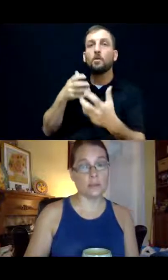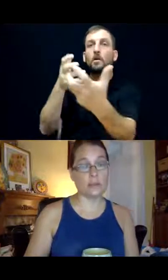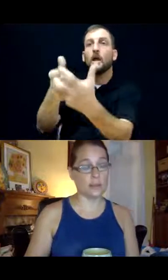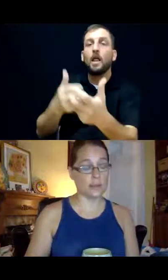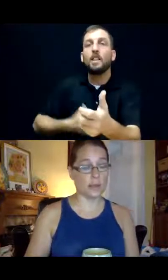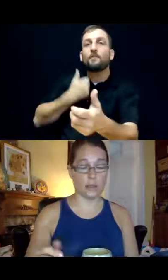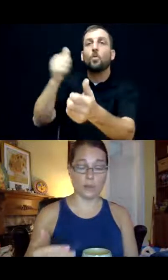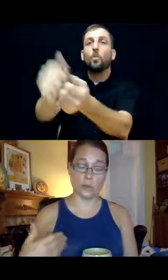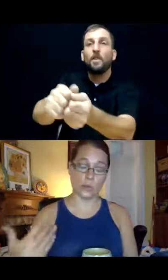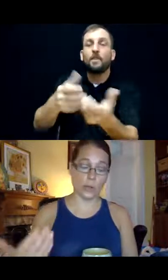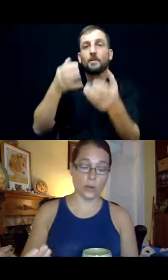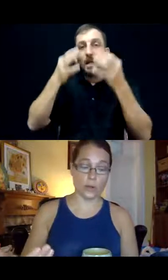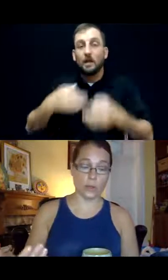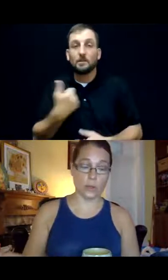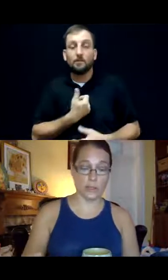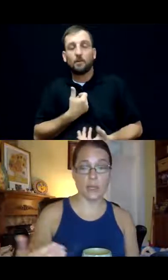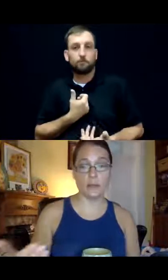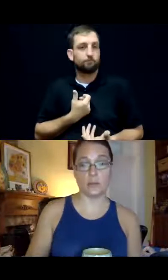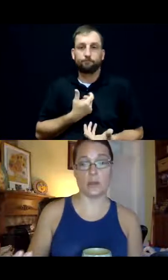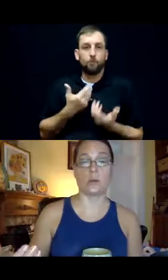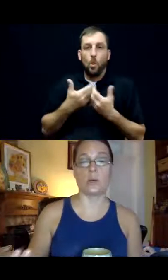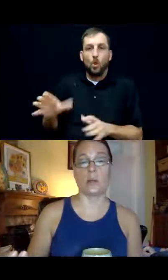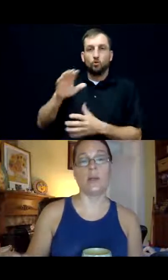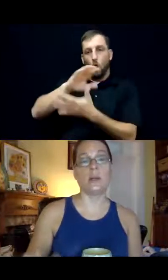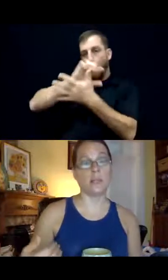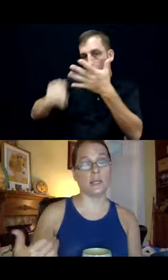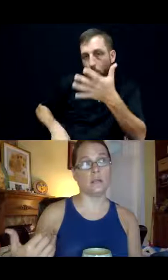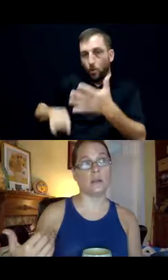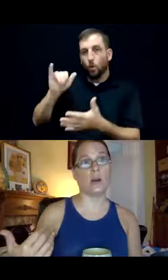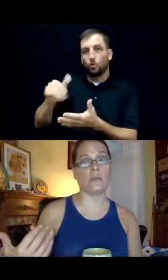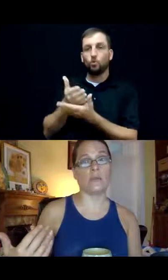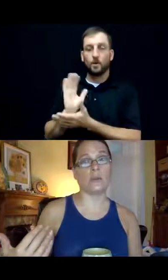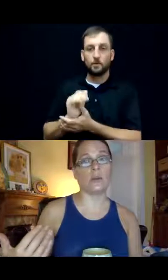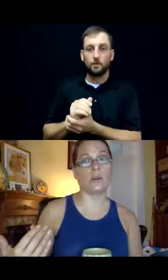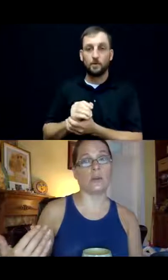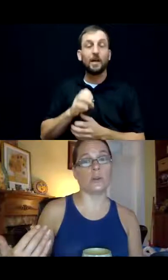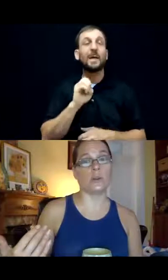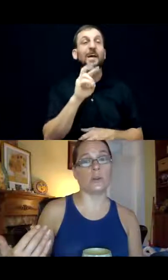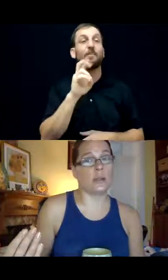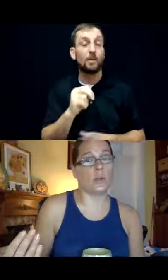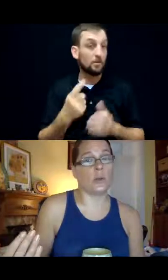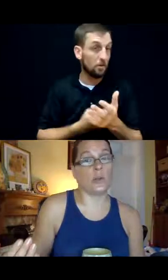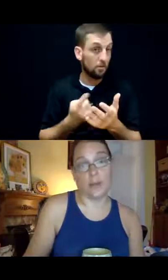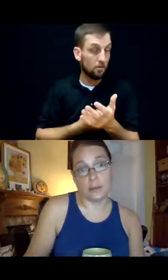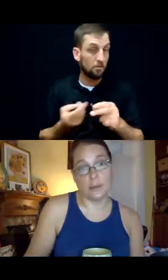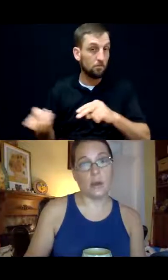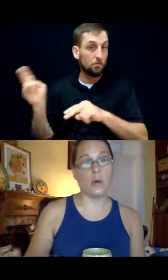cases, as I said, the, the curators will extend this authority to even cover the right to decide what you eat or